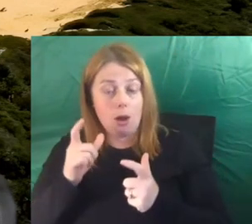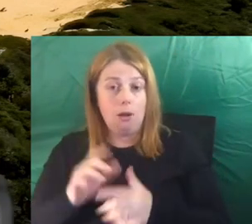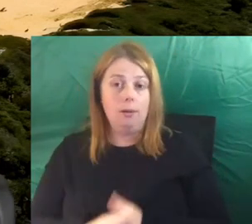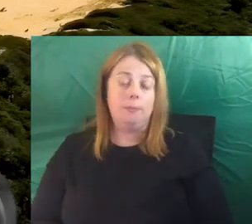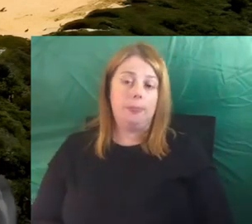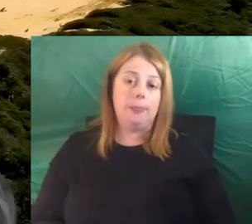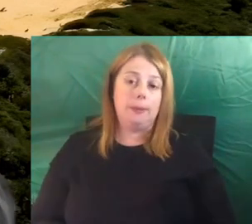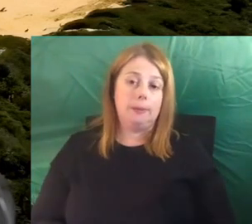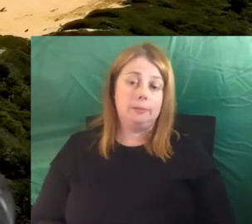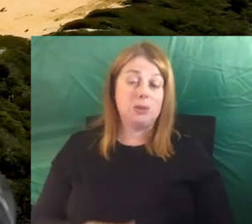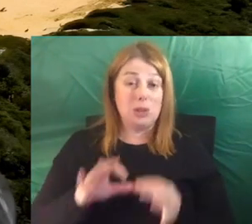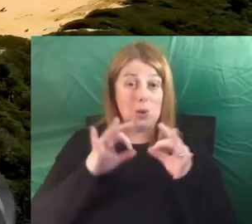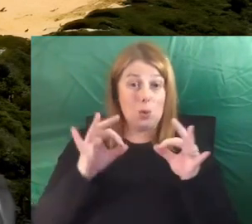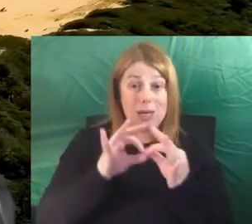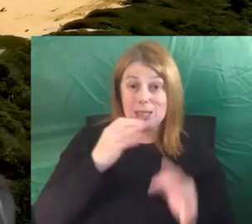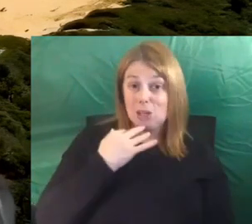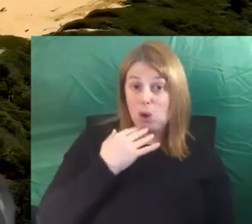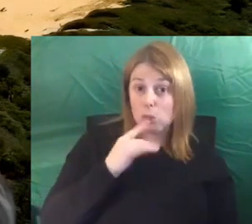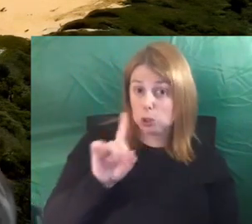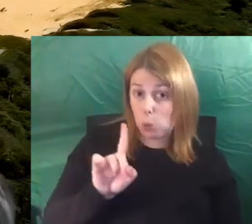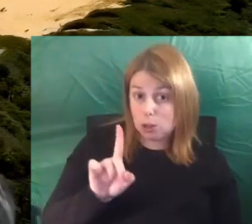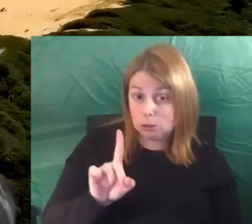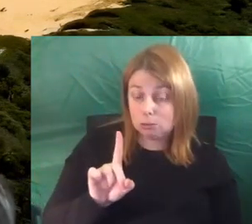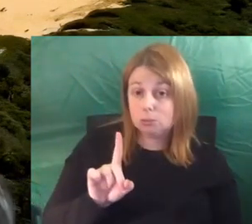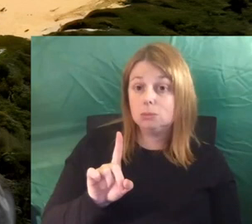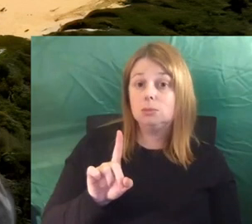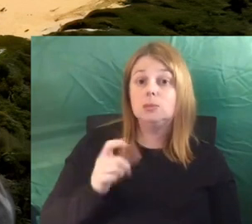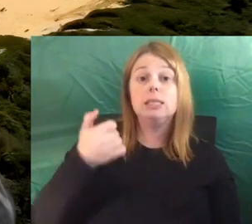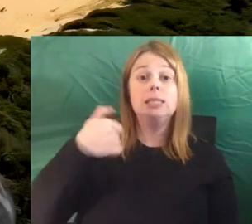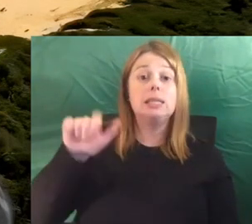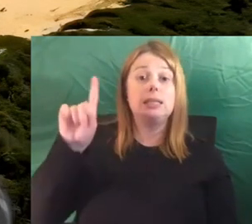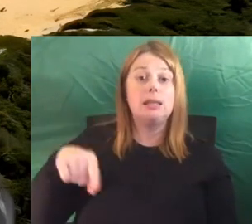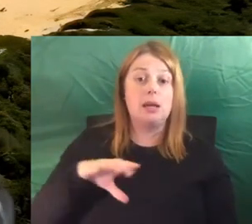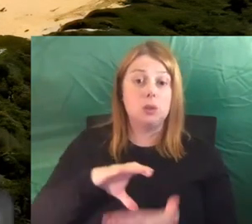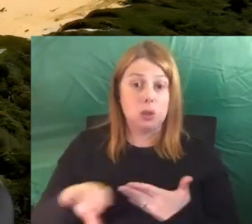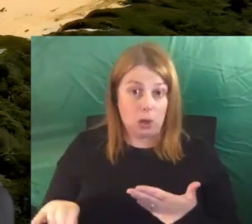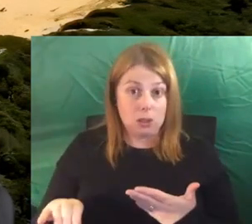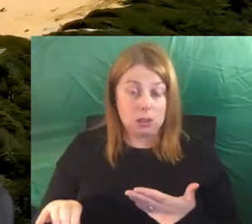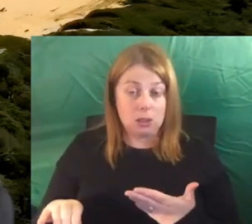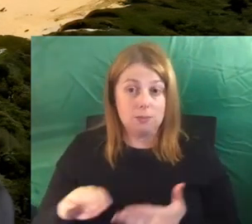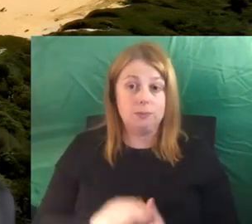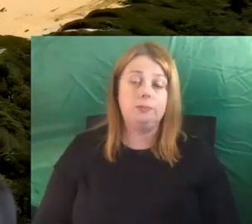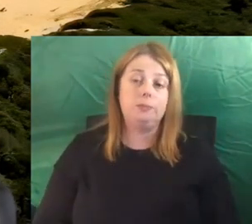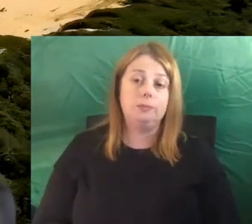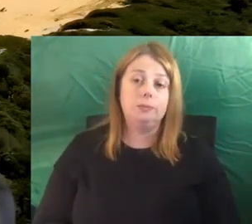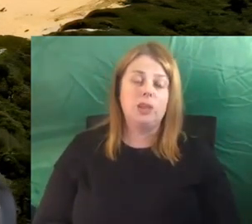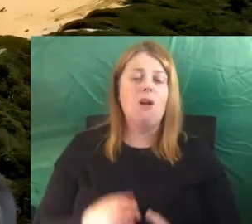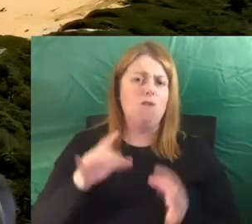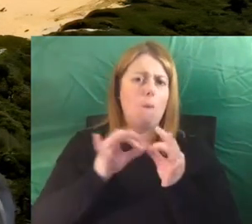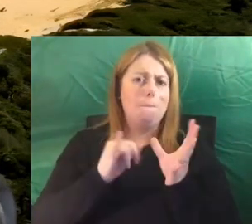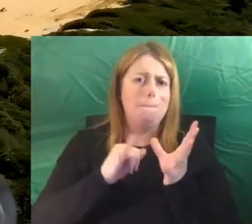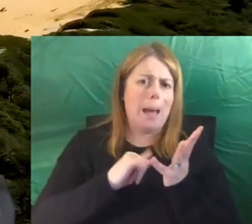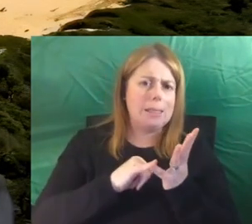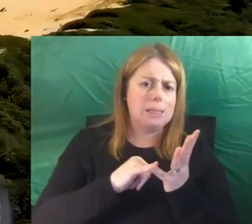organisation to do this, and I'm often asked this, is $60,000. That's for Bass Coast. Obviously, it'd be different for all local government